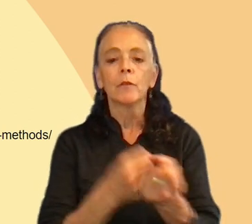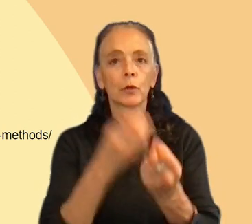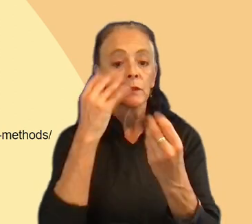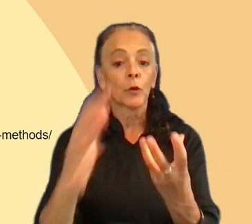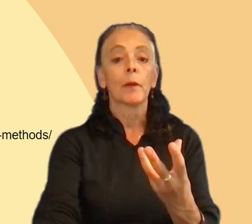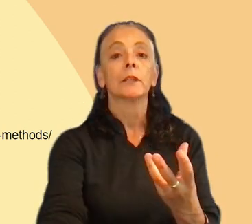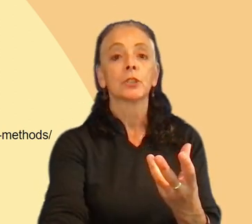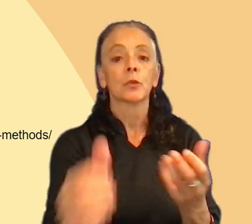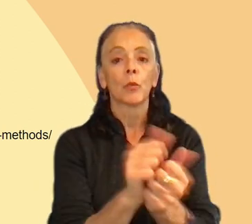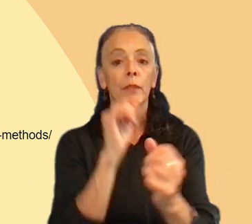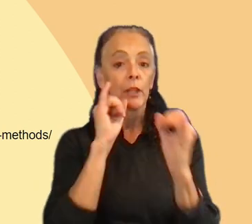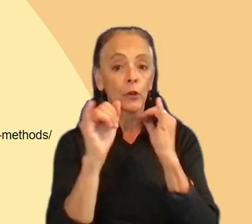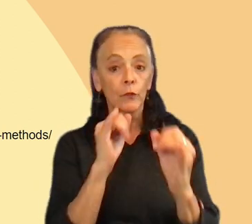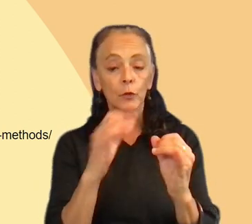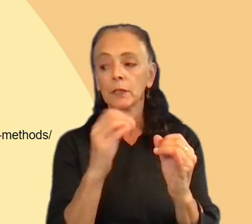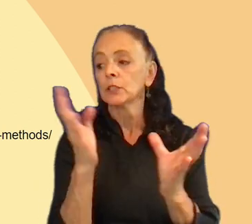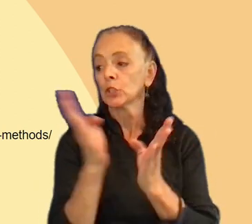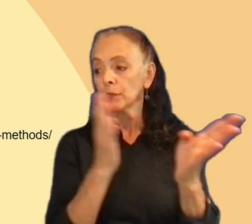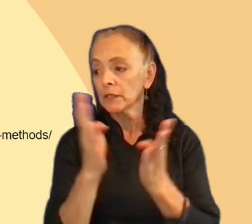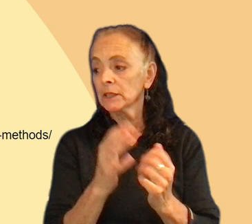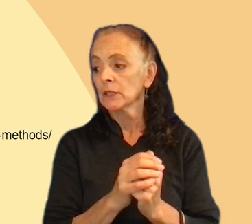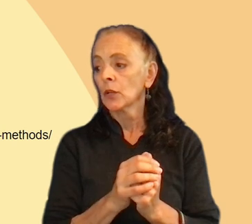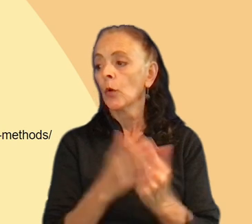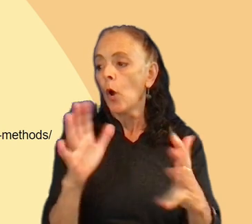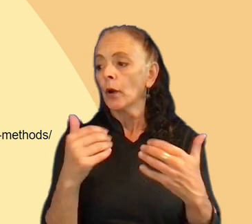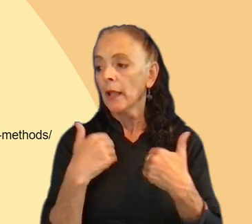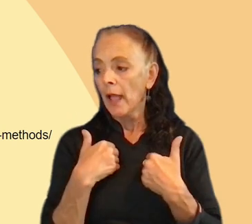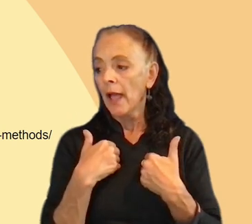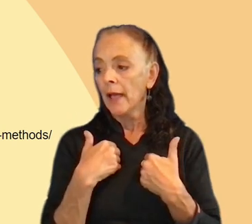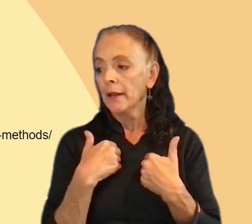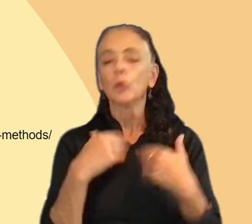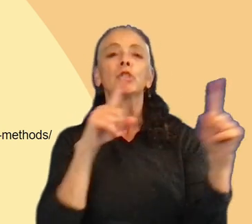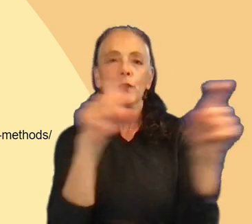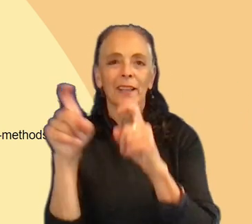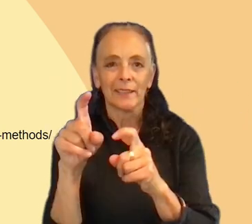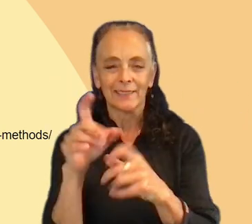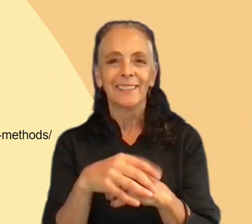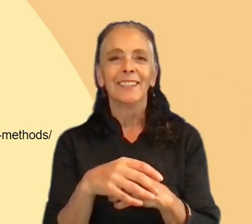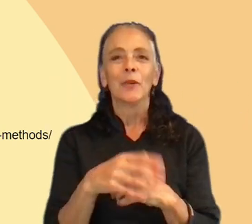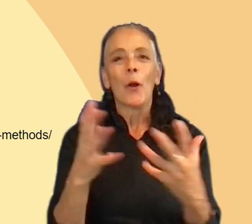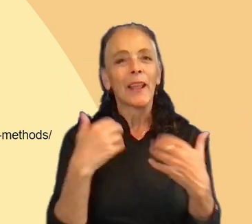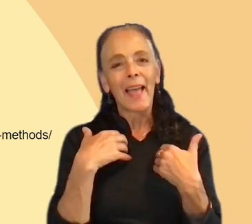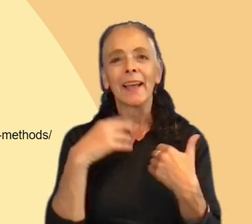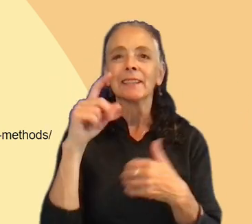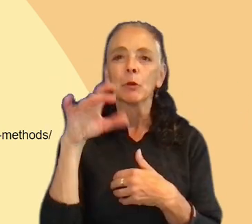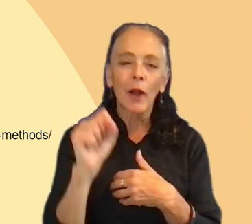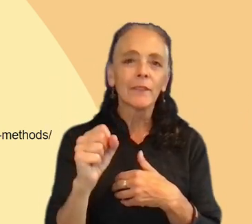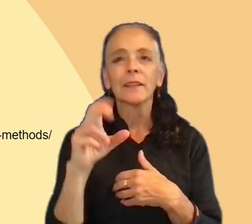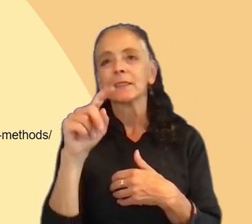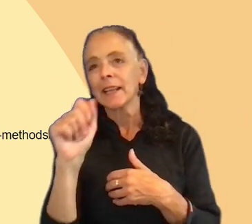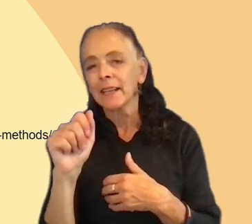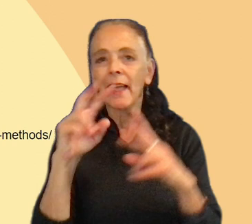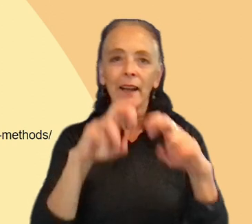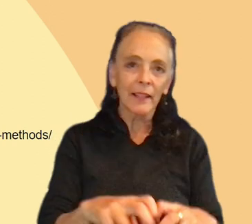interviews and surveys, since we had already data from remote playtests in demographics, metrics, analytics, and